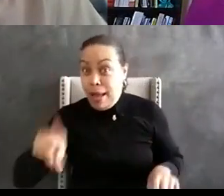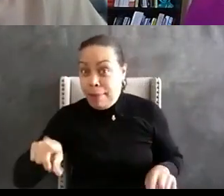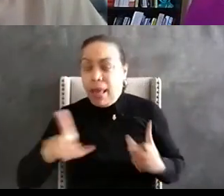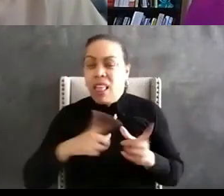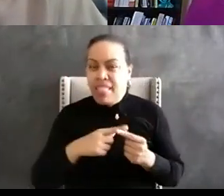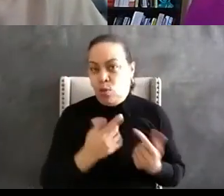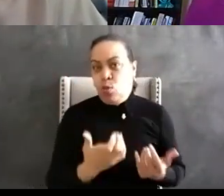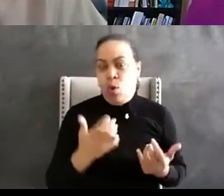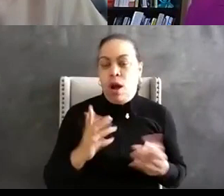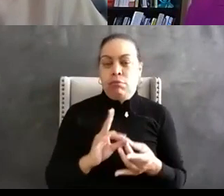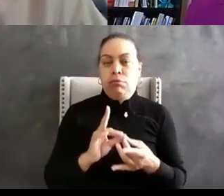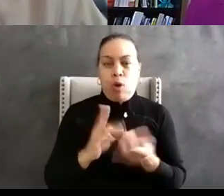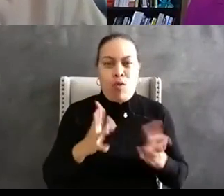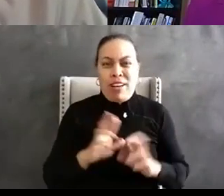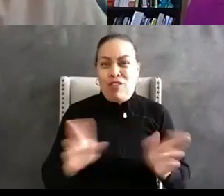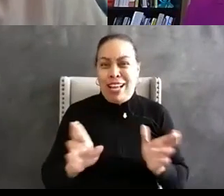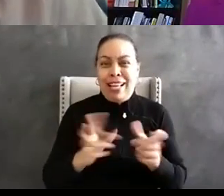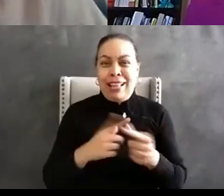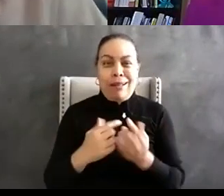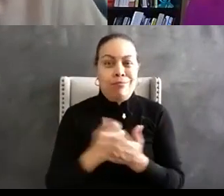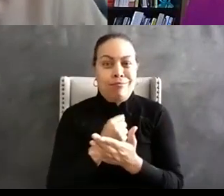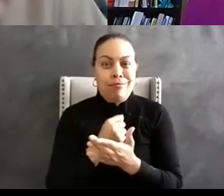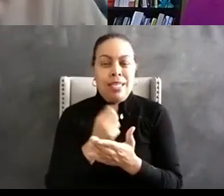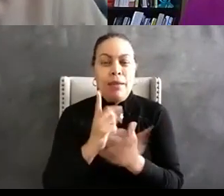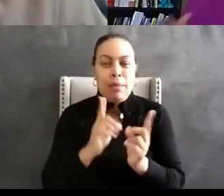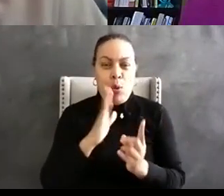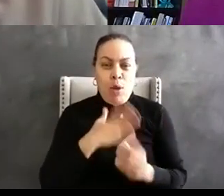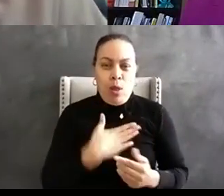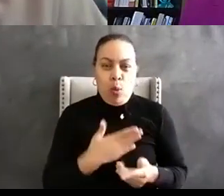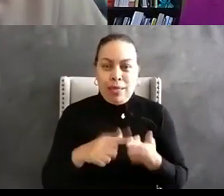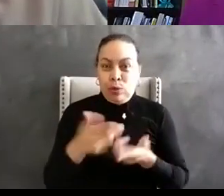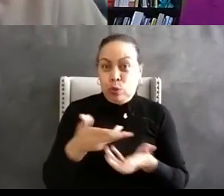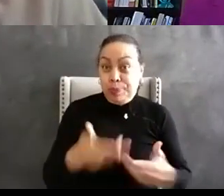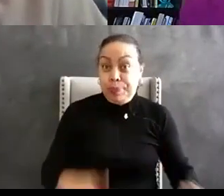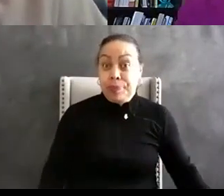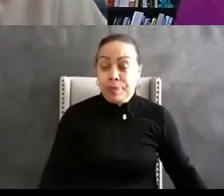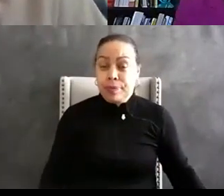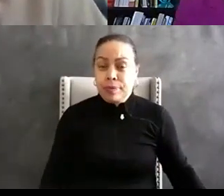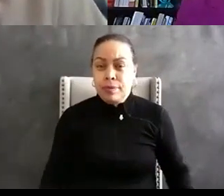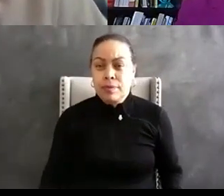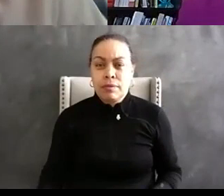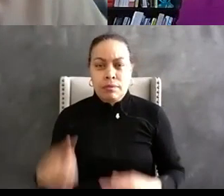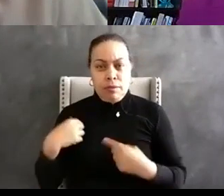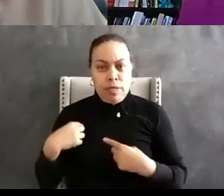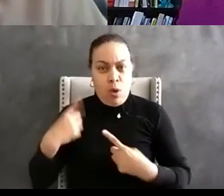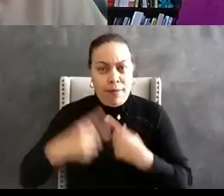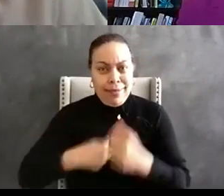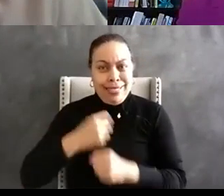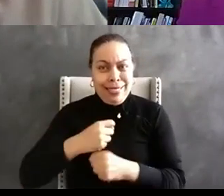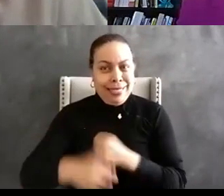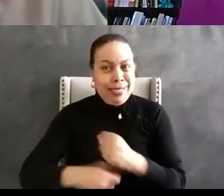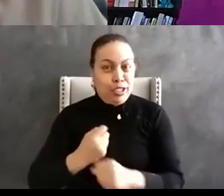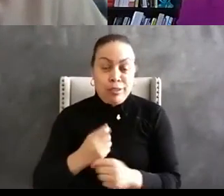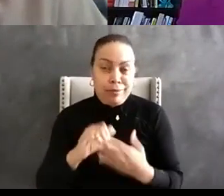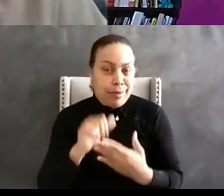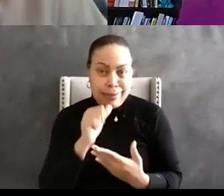in the bank with the community so that they have a sense that they can trust you and uh over the years that hasn't been